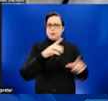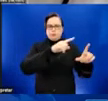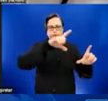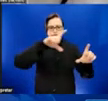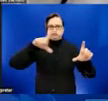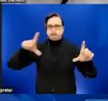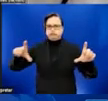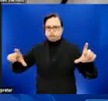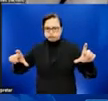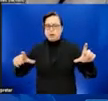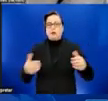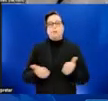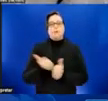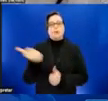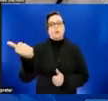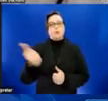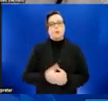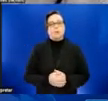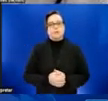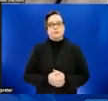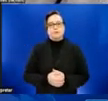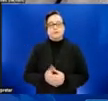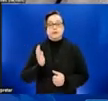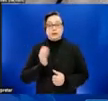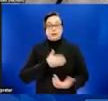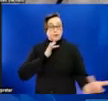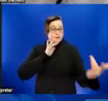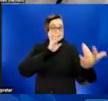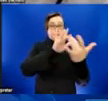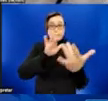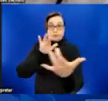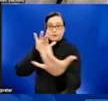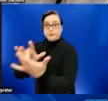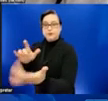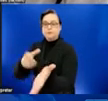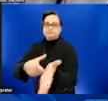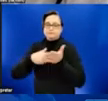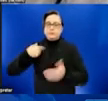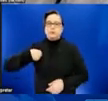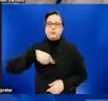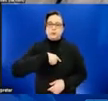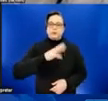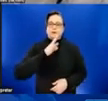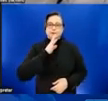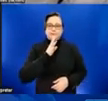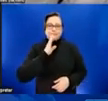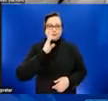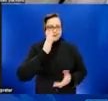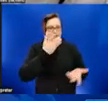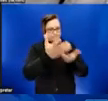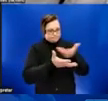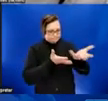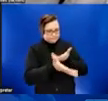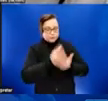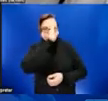partnerships require that we speak directly to networks of the most affected population in a manner that does